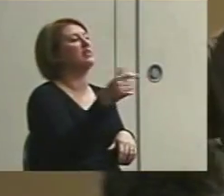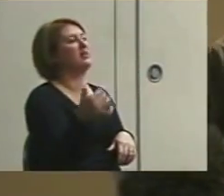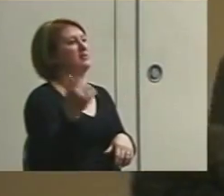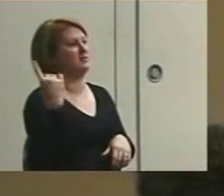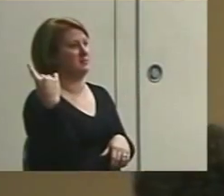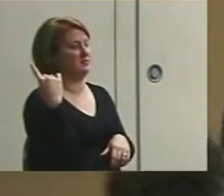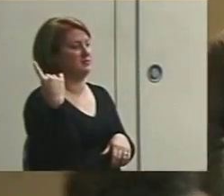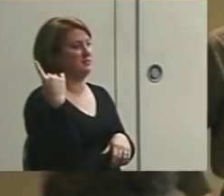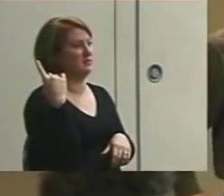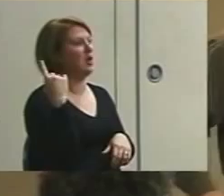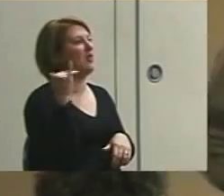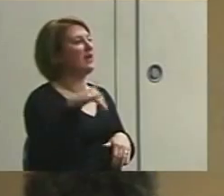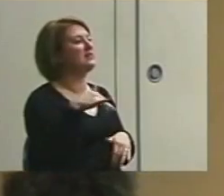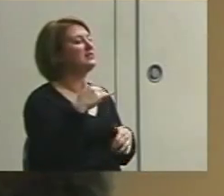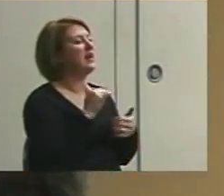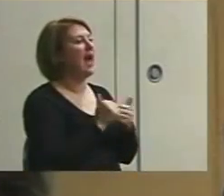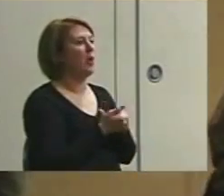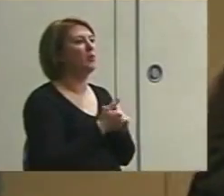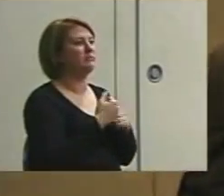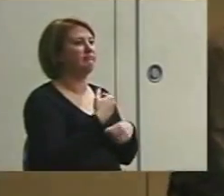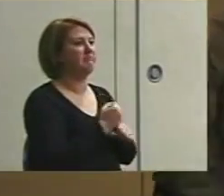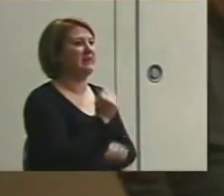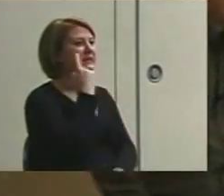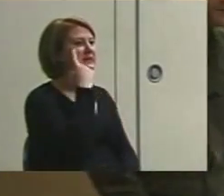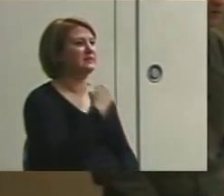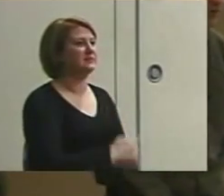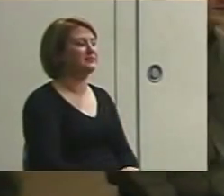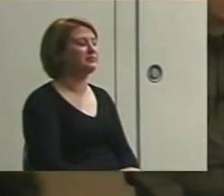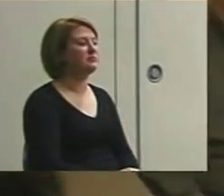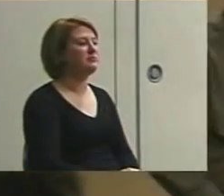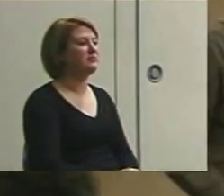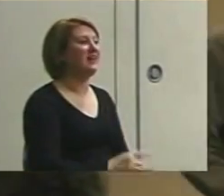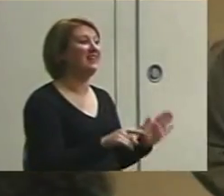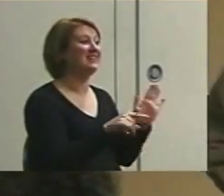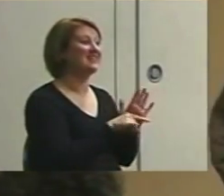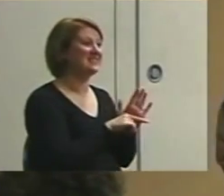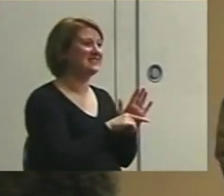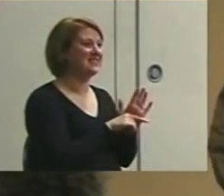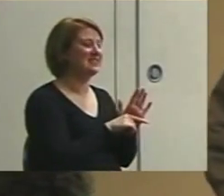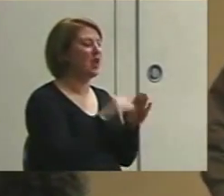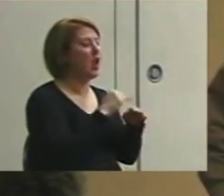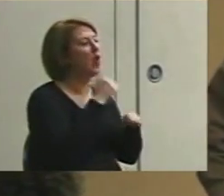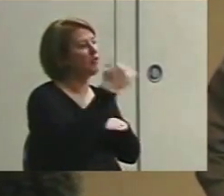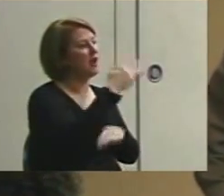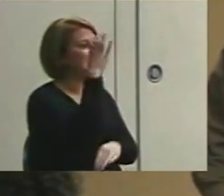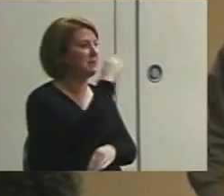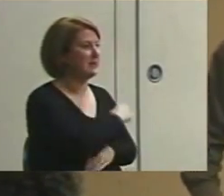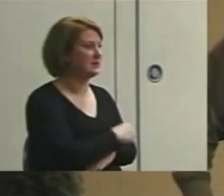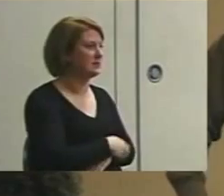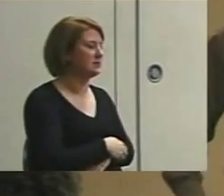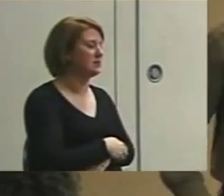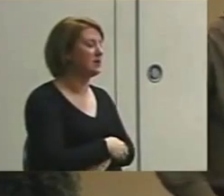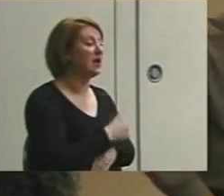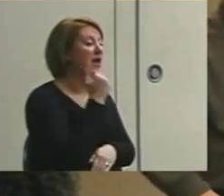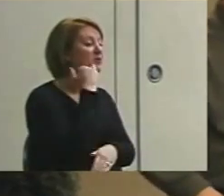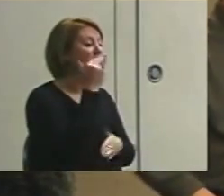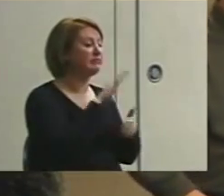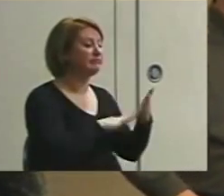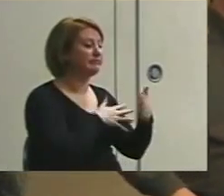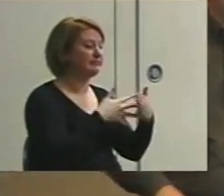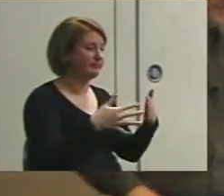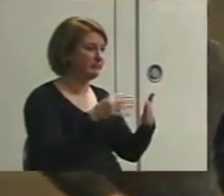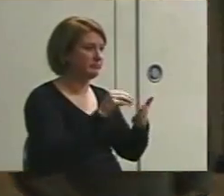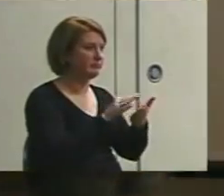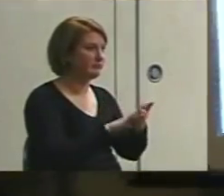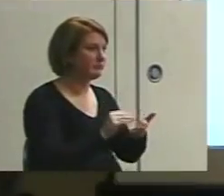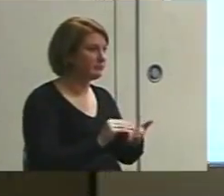So this is where it would make sense. The disadvantage of this, of course, is that it overestimates. If you were going to just plot this on a sheet, and this